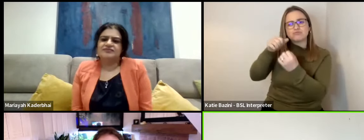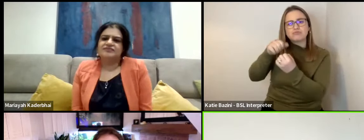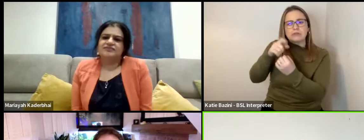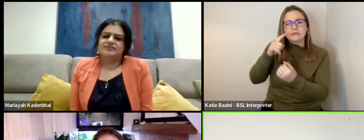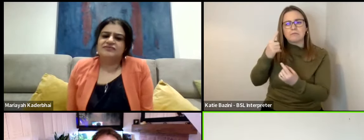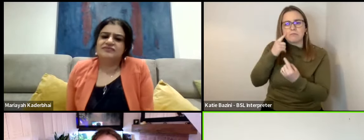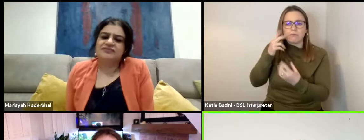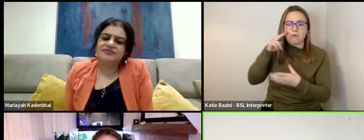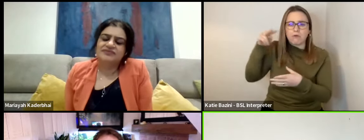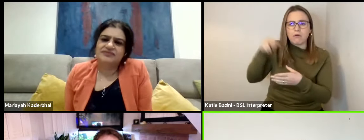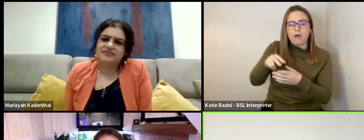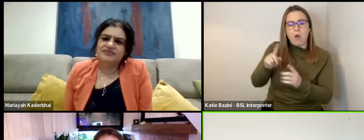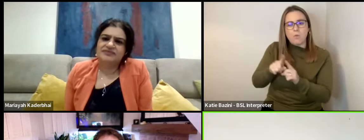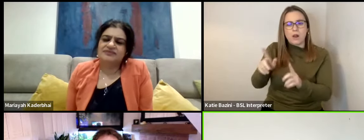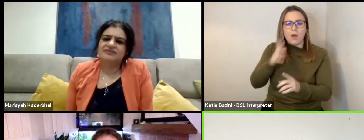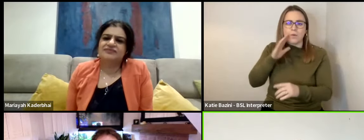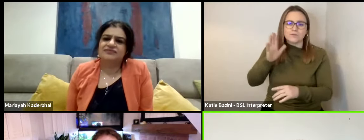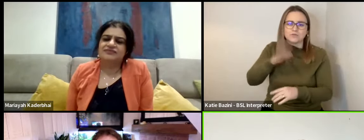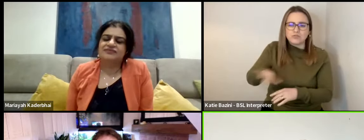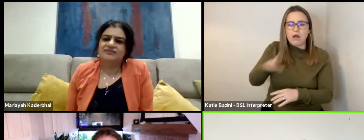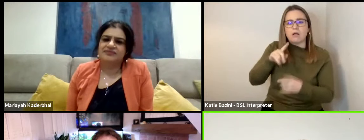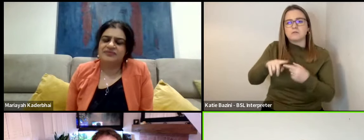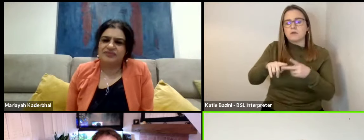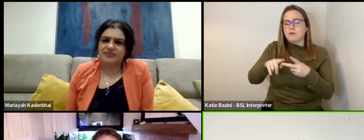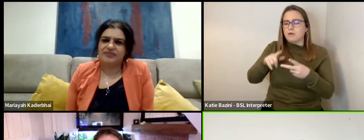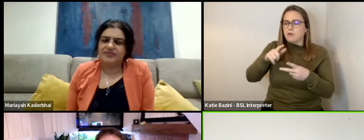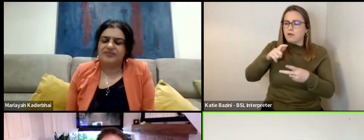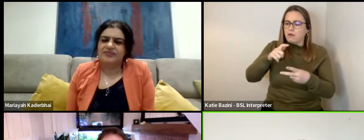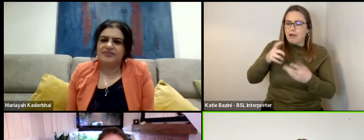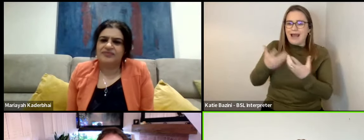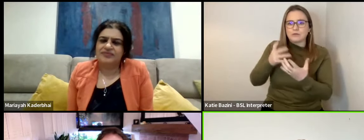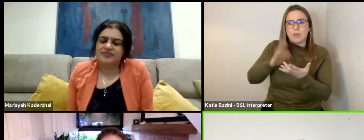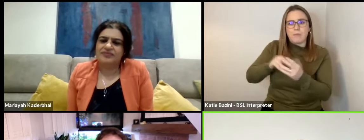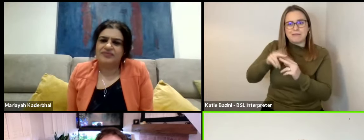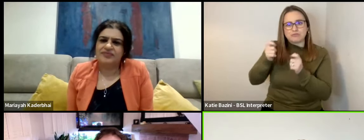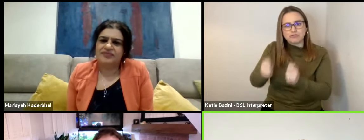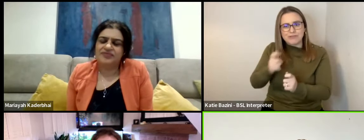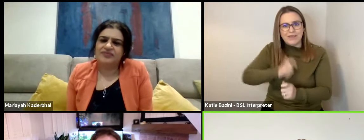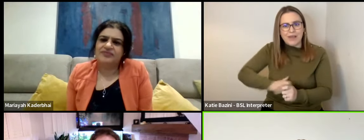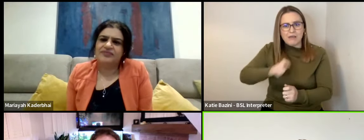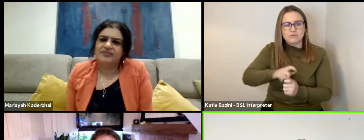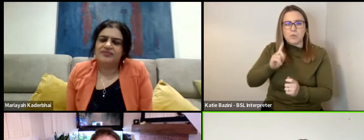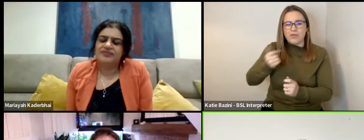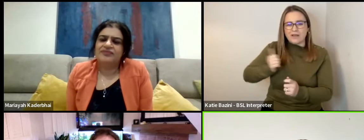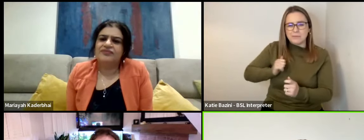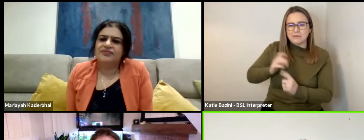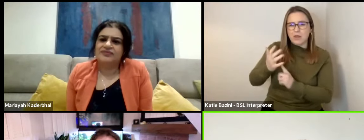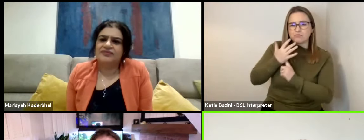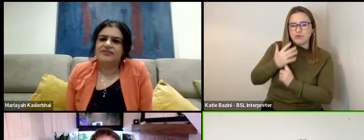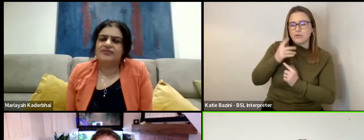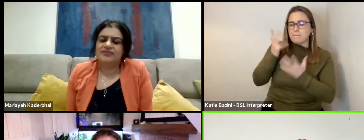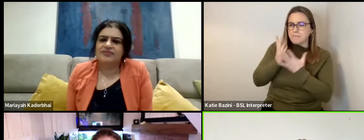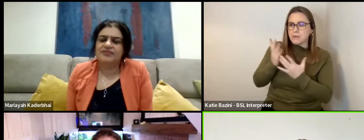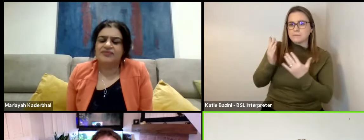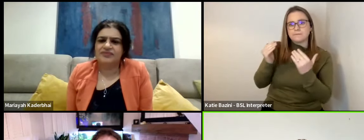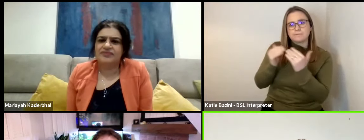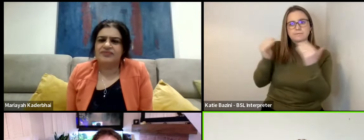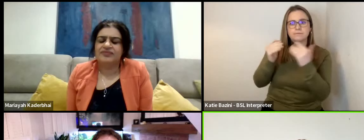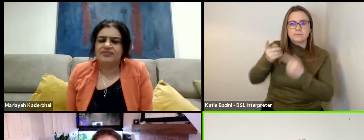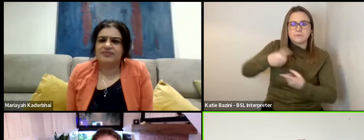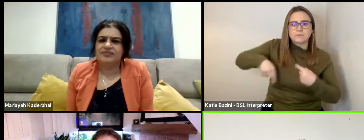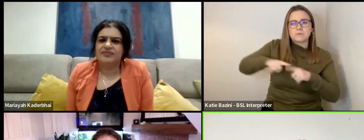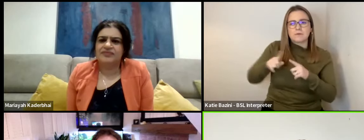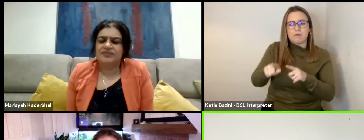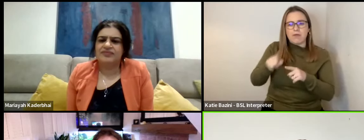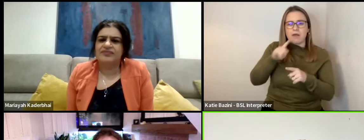into who this character was as a child. How his parents treated him and what they expected of him and the kind of pressure of conformity that was there very